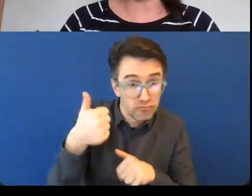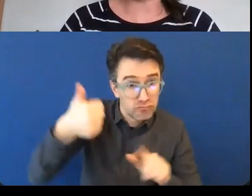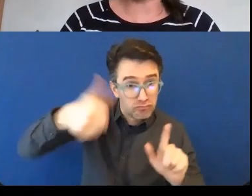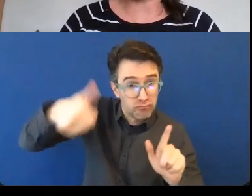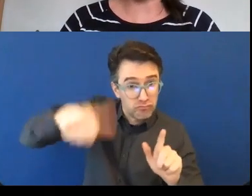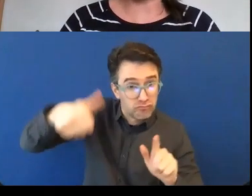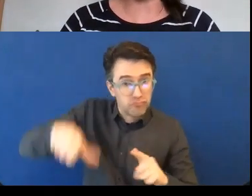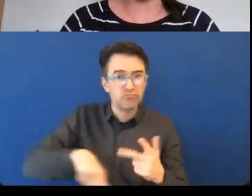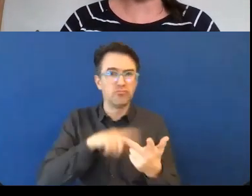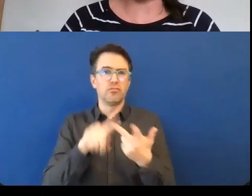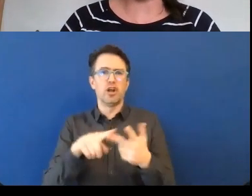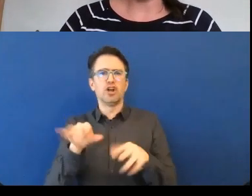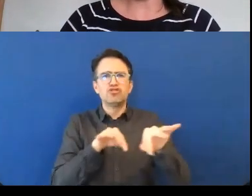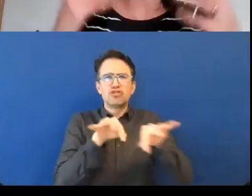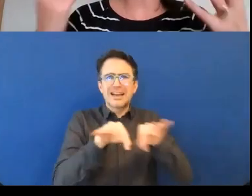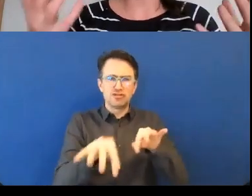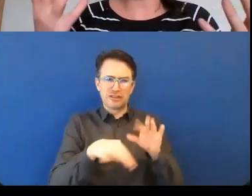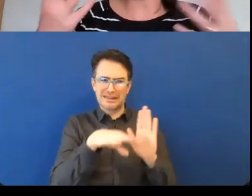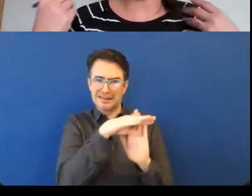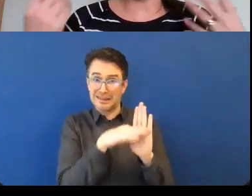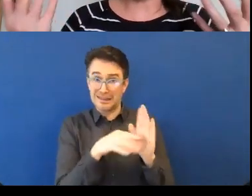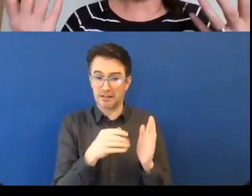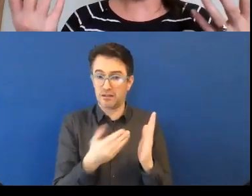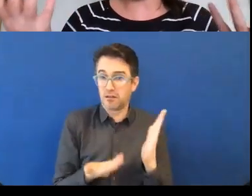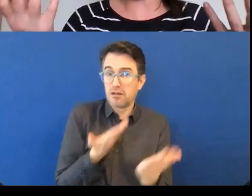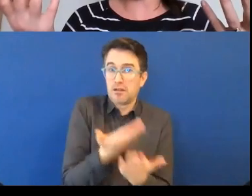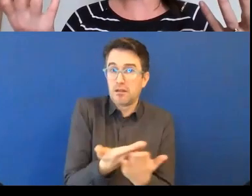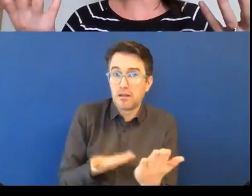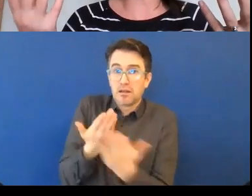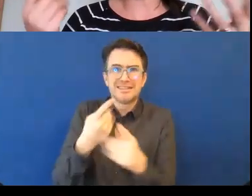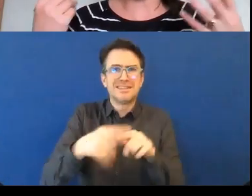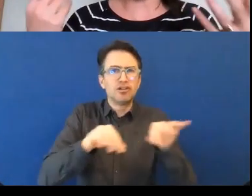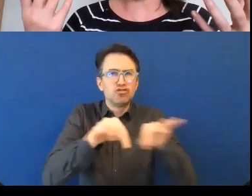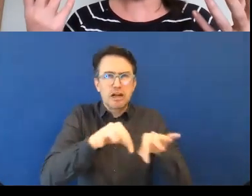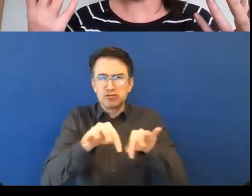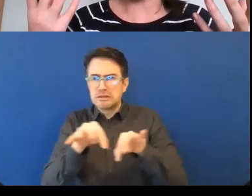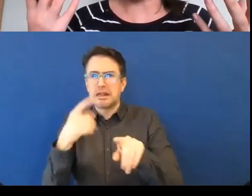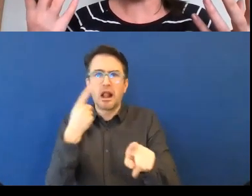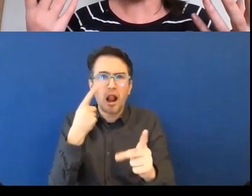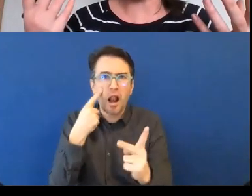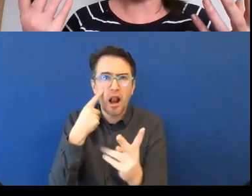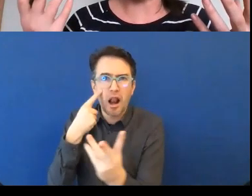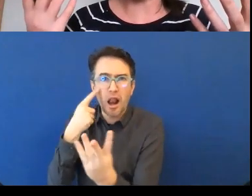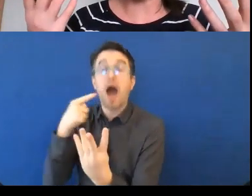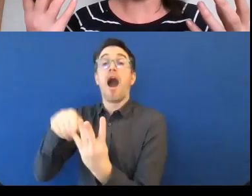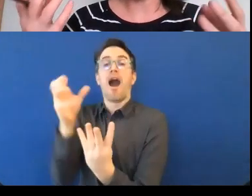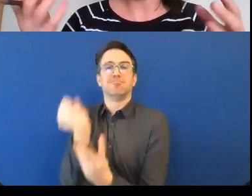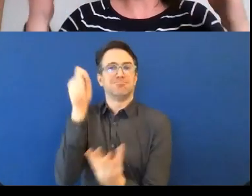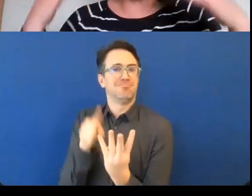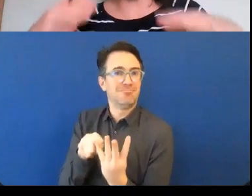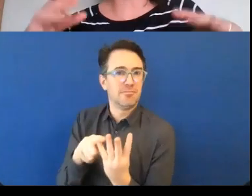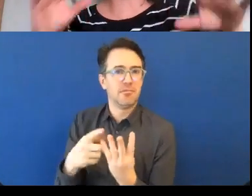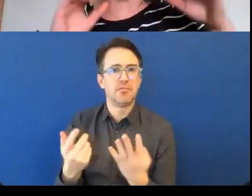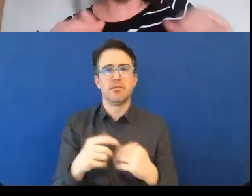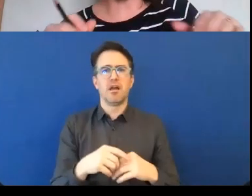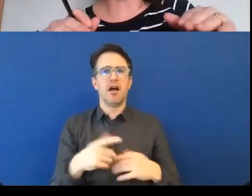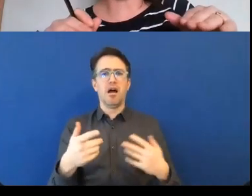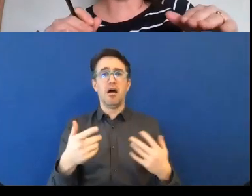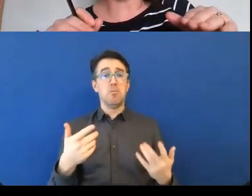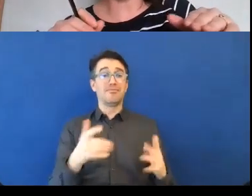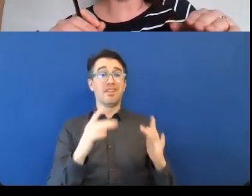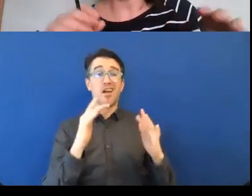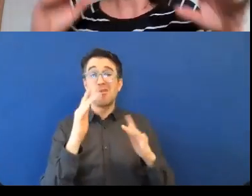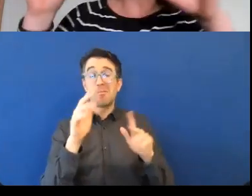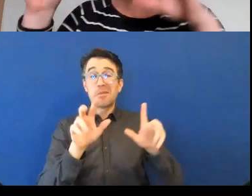don't need any further expertise. And you can do that with your supervisor or with someone from human resources or personnel and sit and go through the